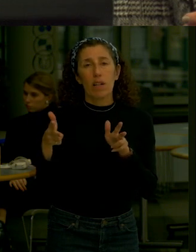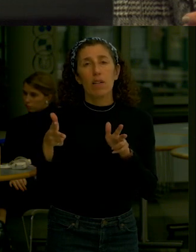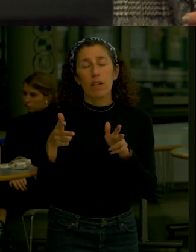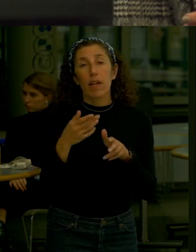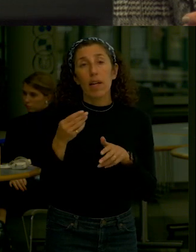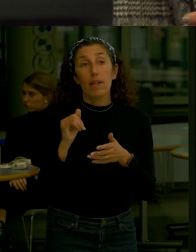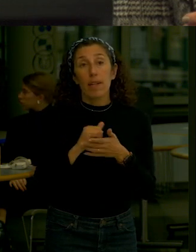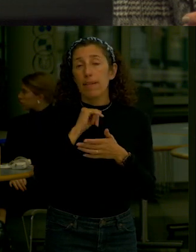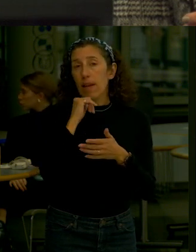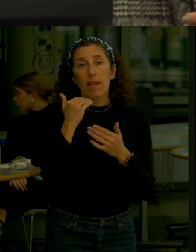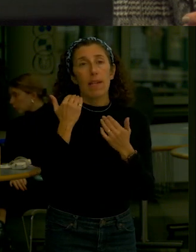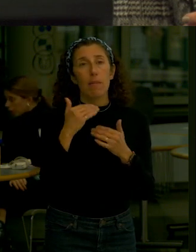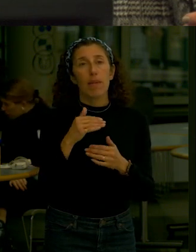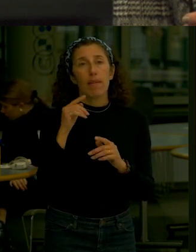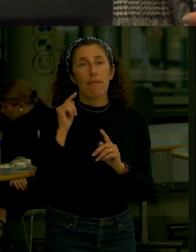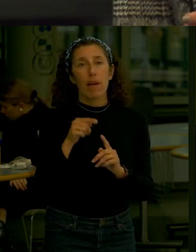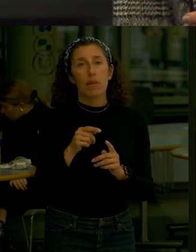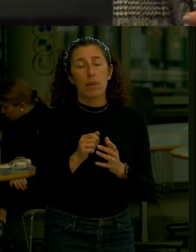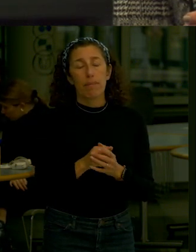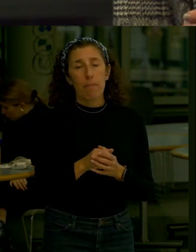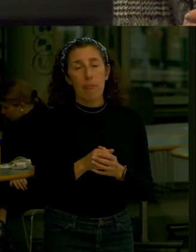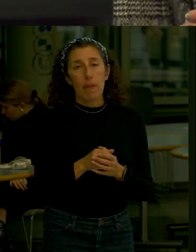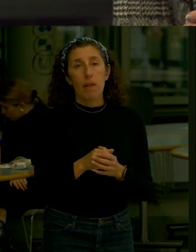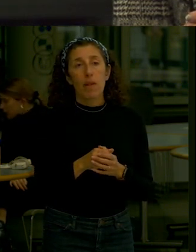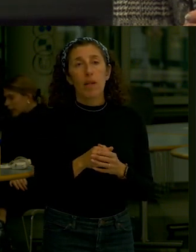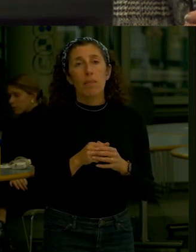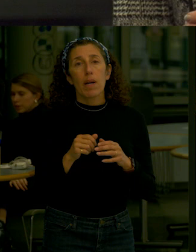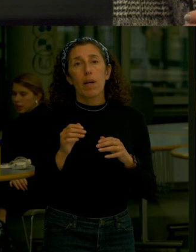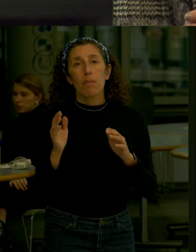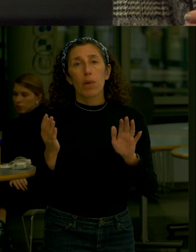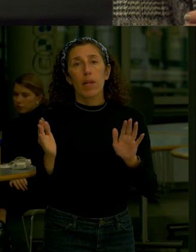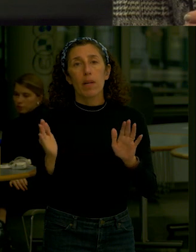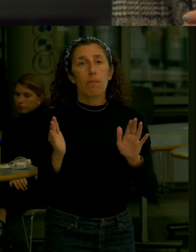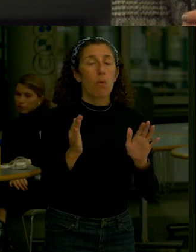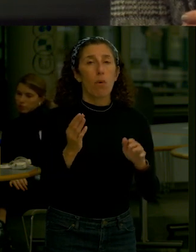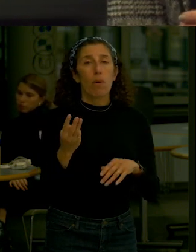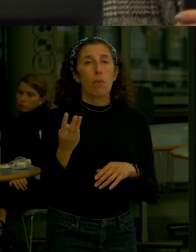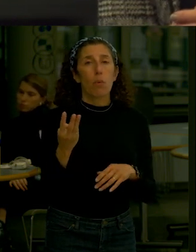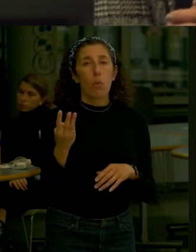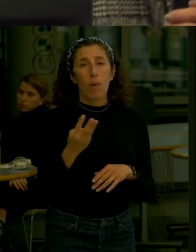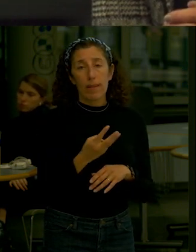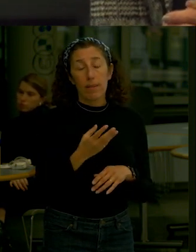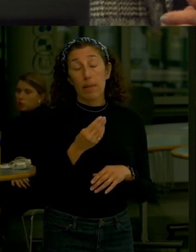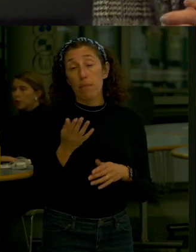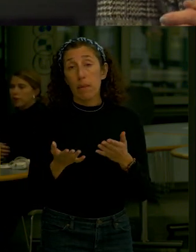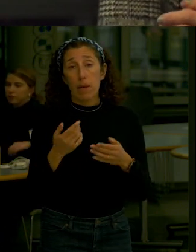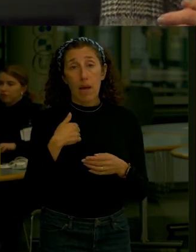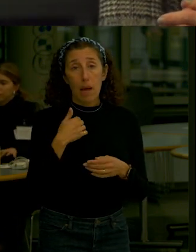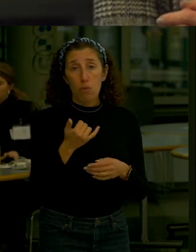That's not the limiting factor By moving it west And you're going to have to correct me If I'm misstating anything